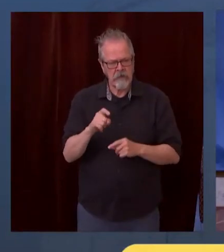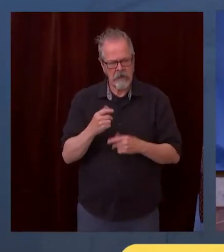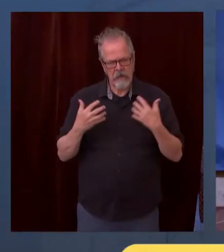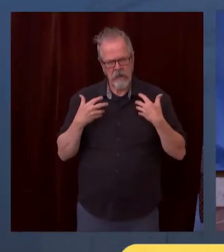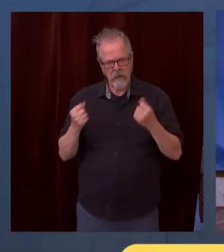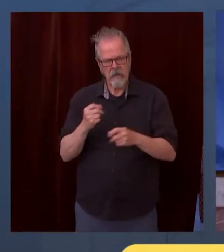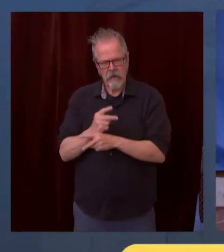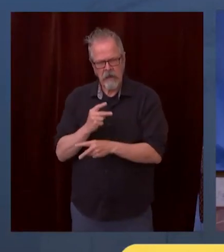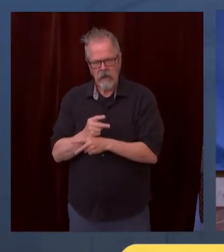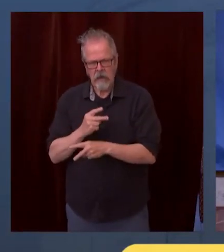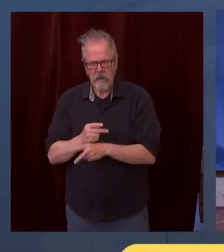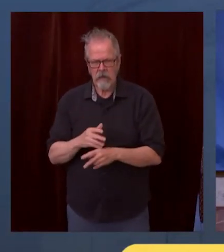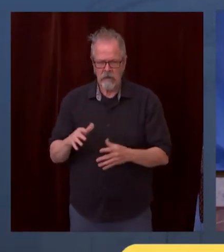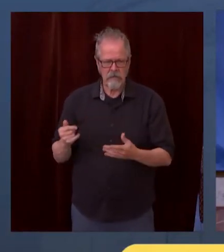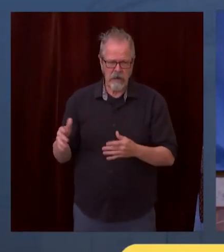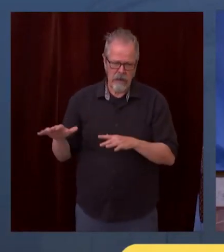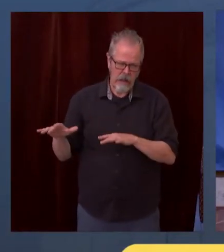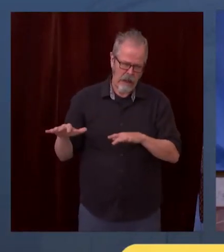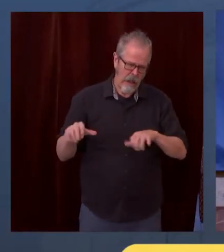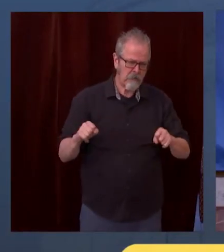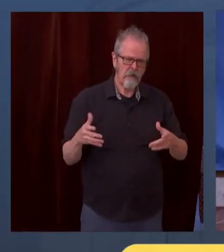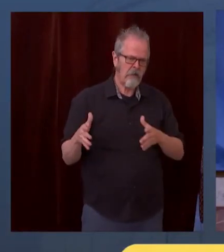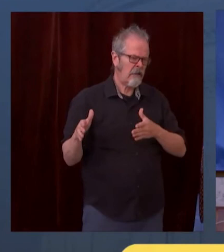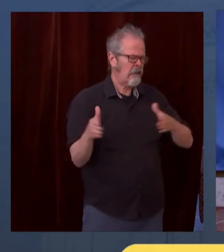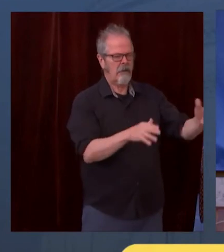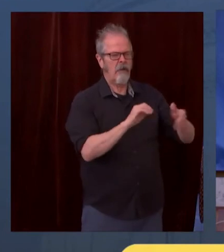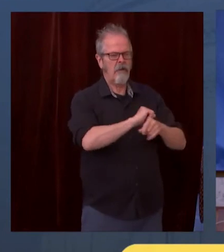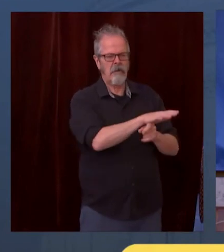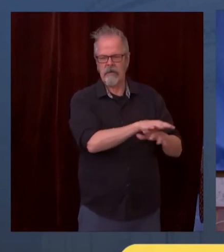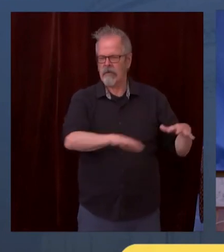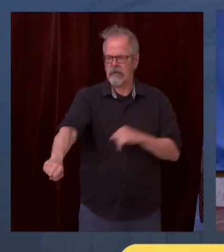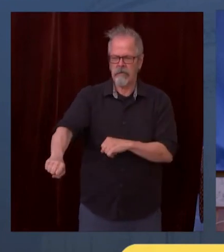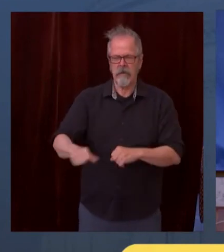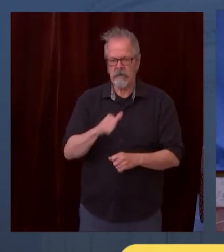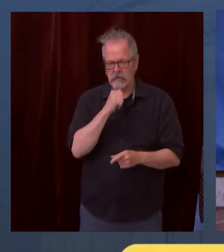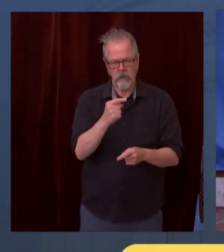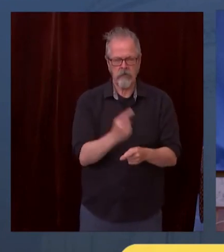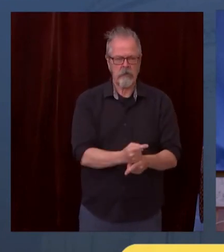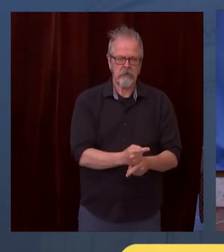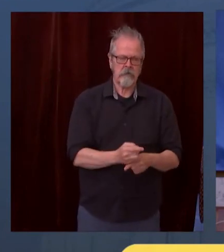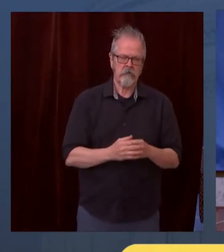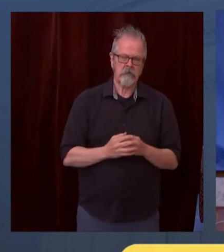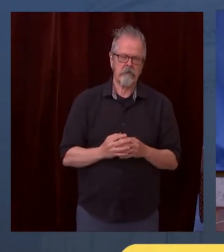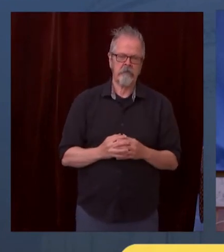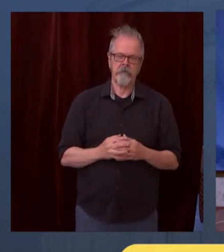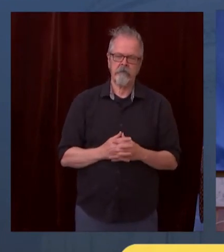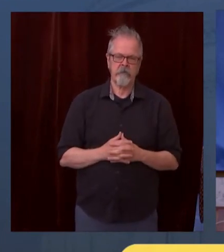announcements about where they are on Tuesday. That will be determined by the metrics of the virus. We do that every three weeks.